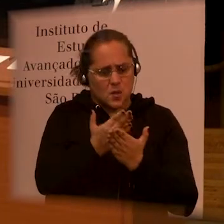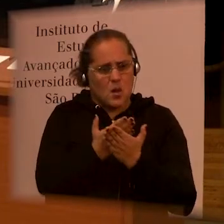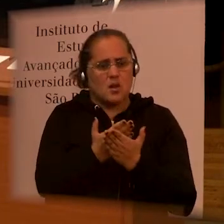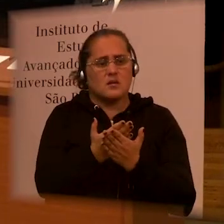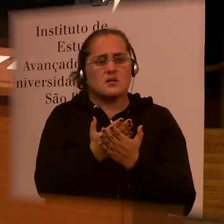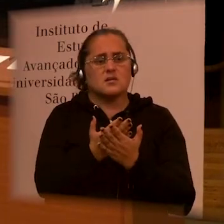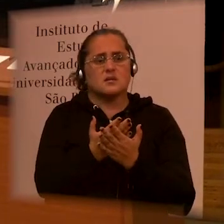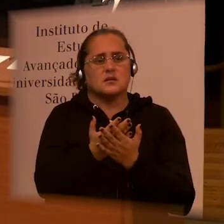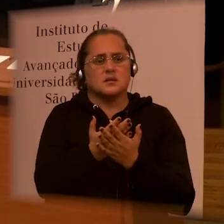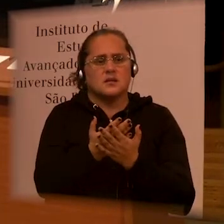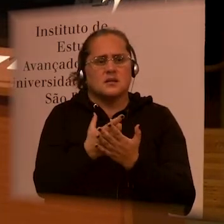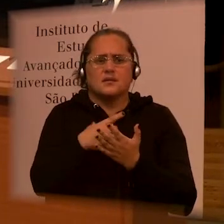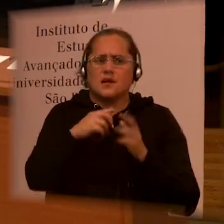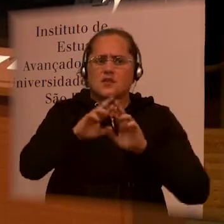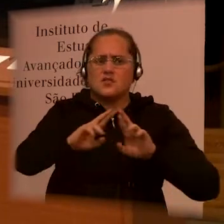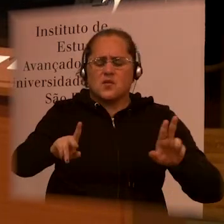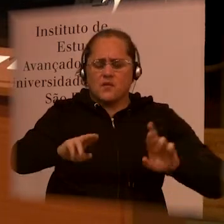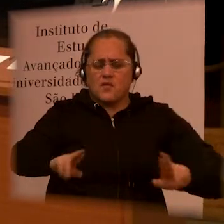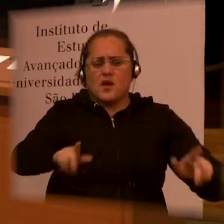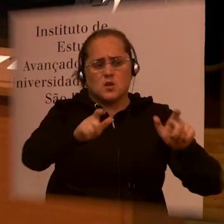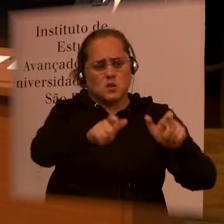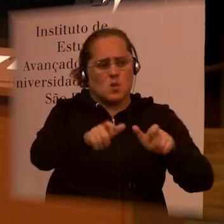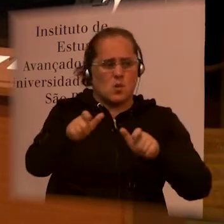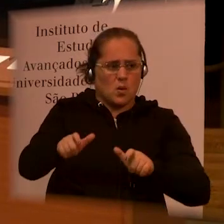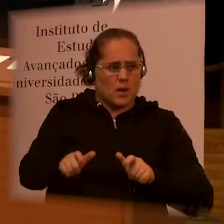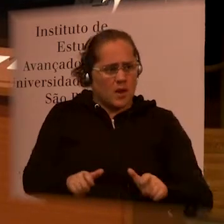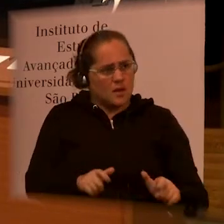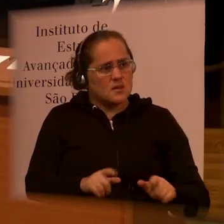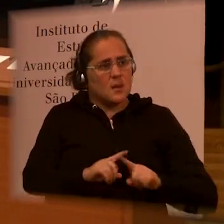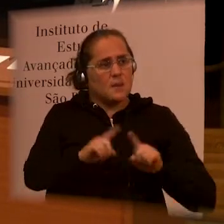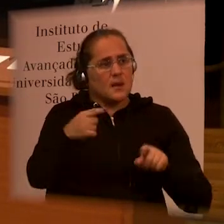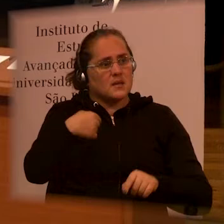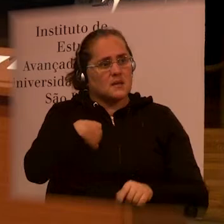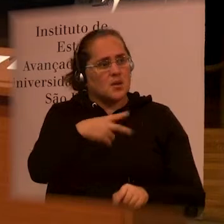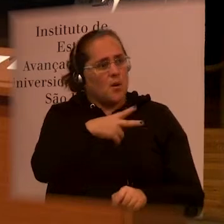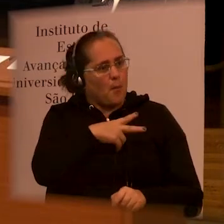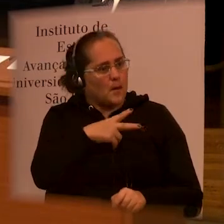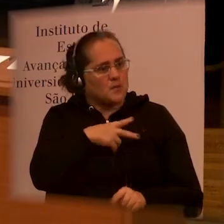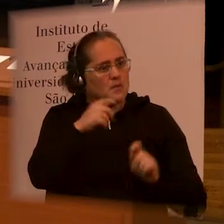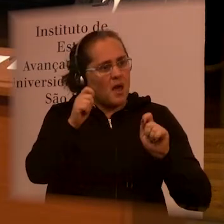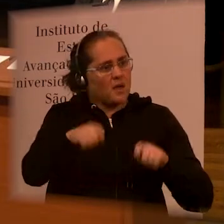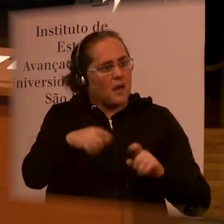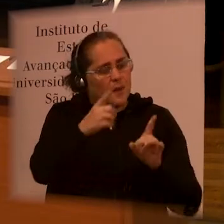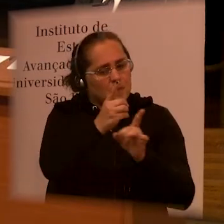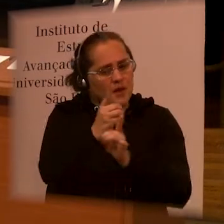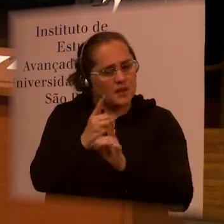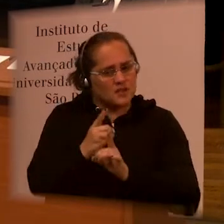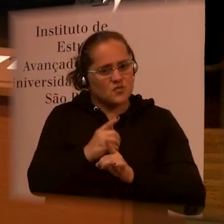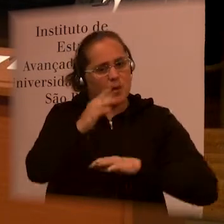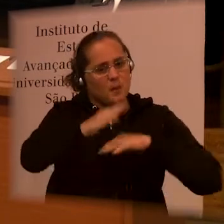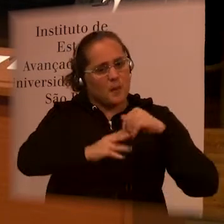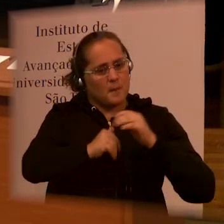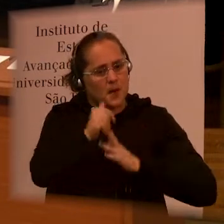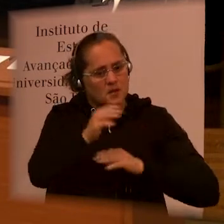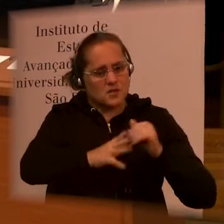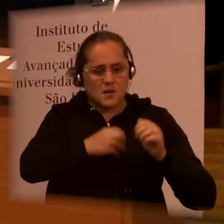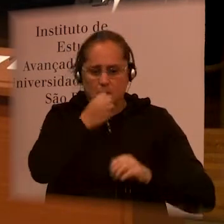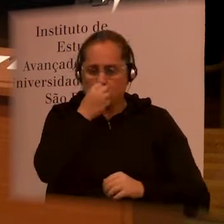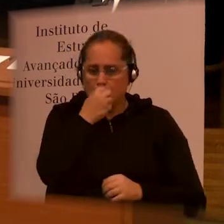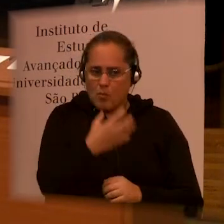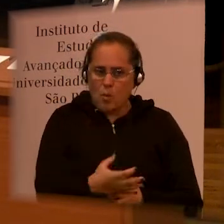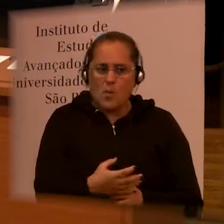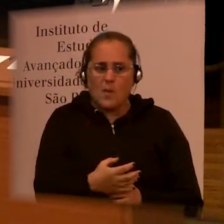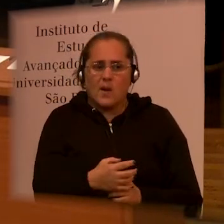But also particularly trying to identify where you think there is good practice that we can learn from, rather than